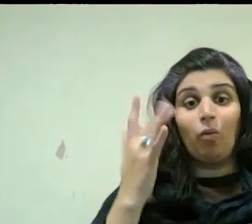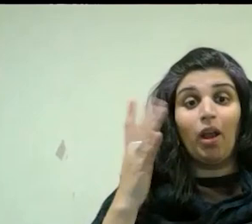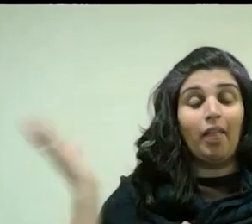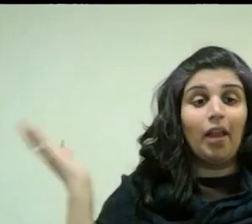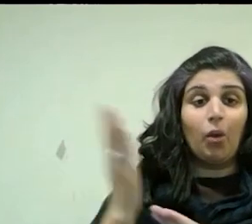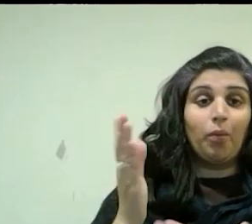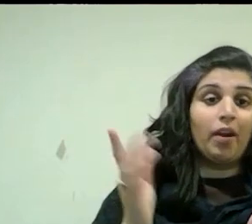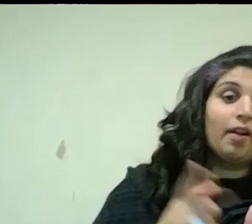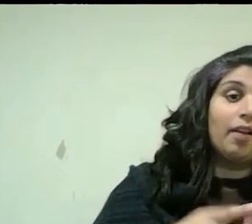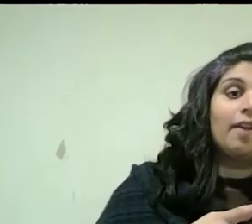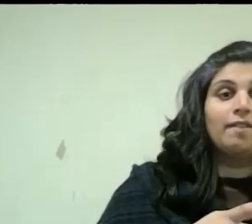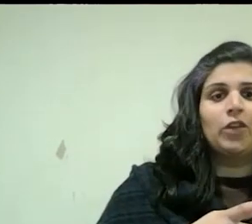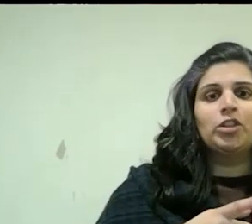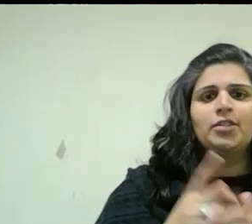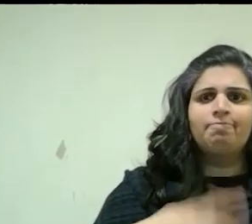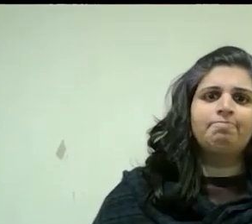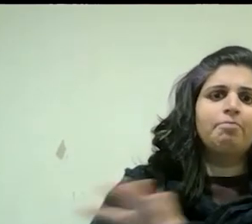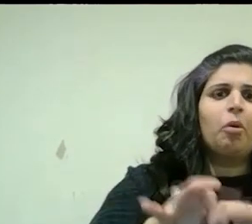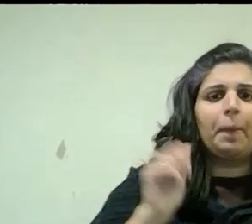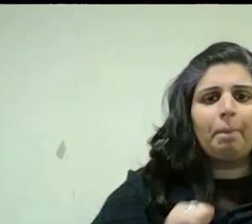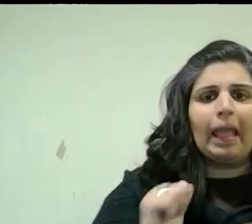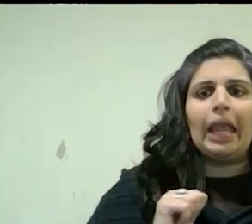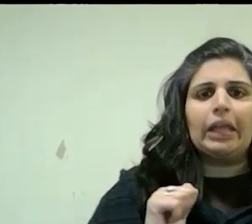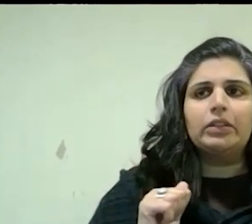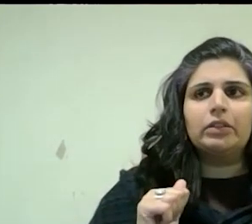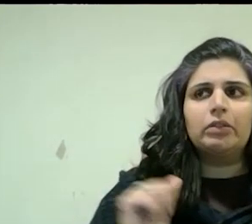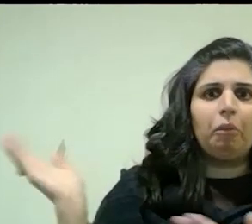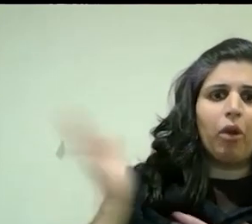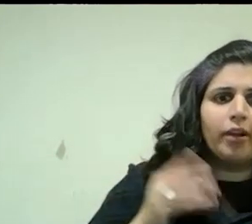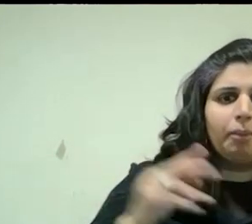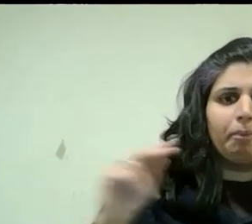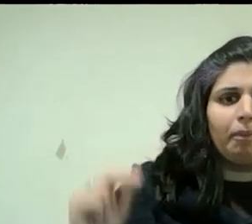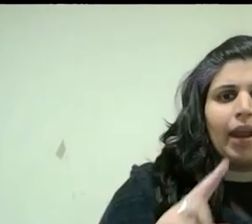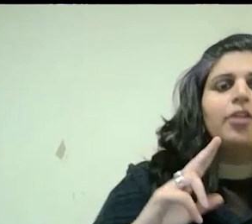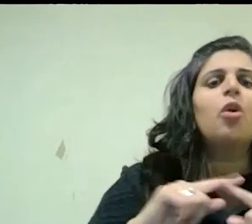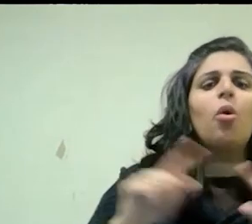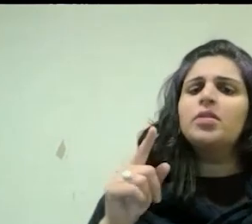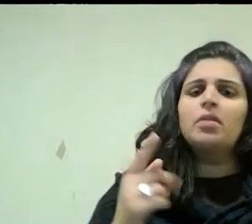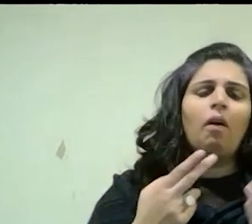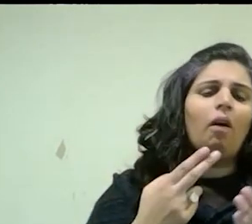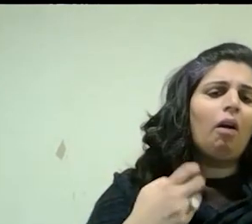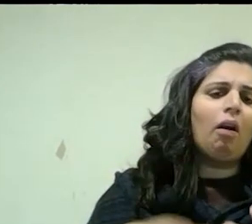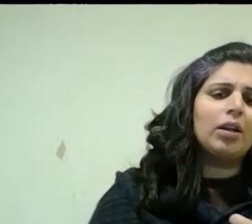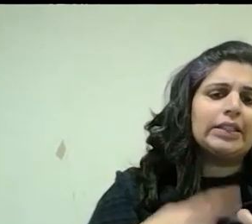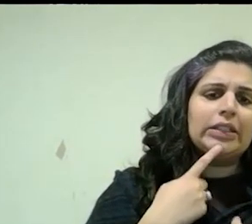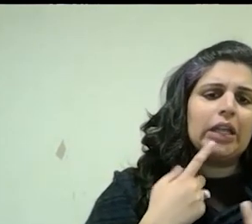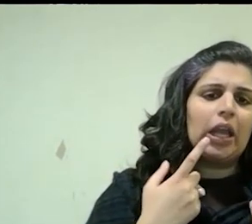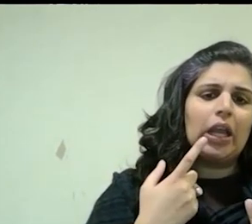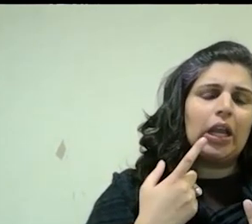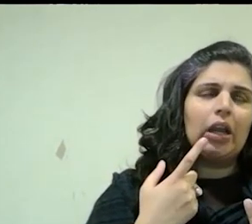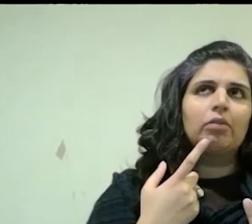Mitelink plays, etc. So I'm afraid, you know, it's hard to actually say anything about the sets.